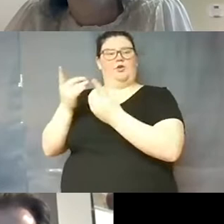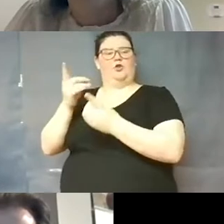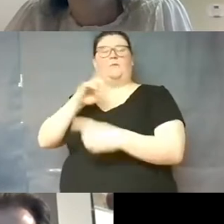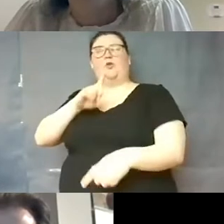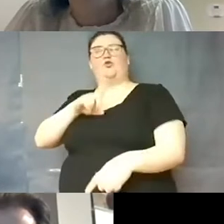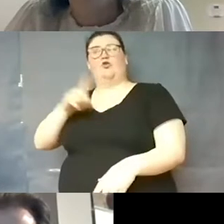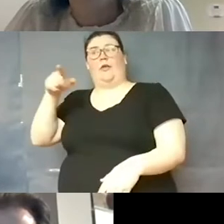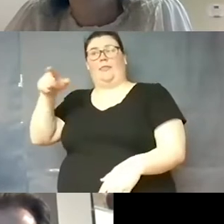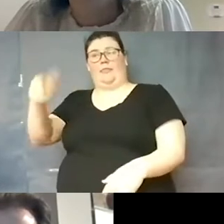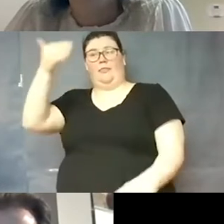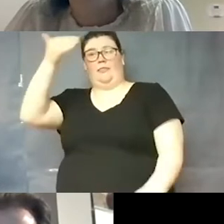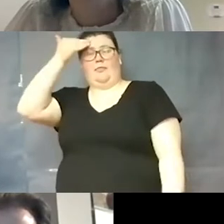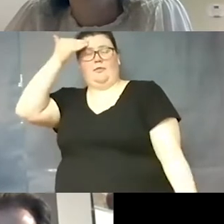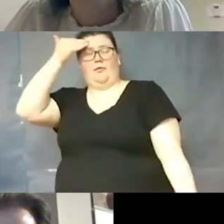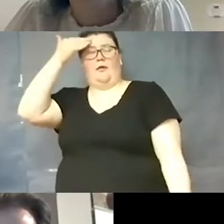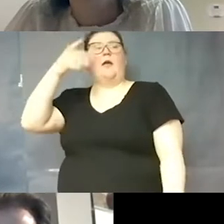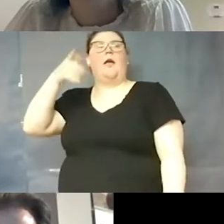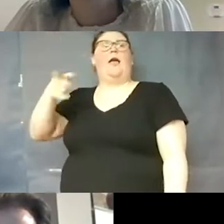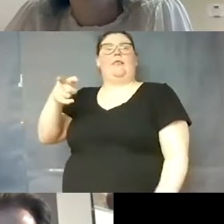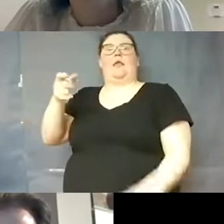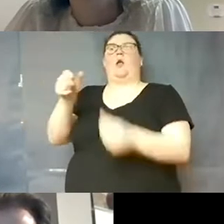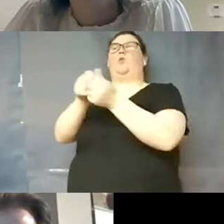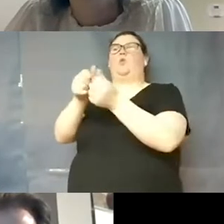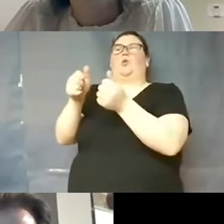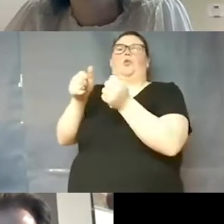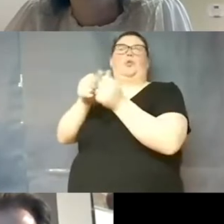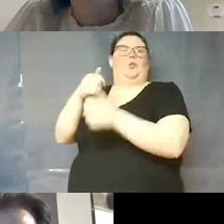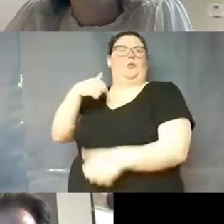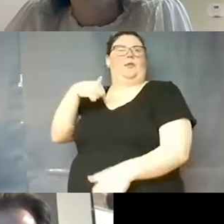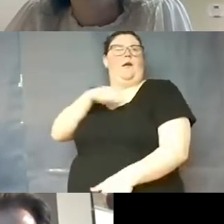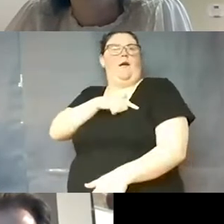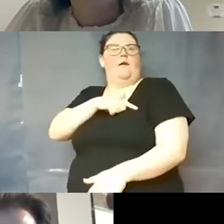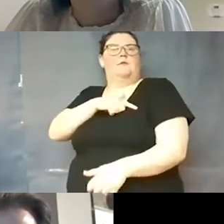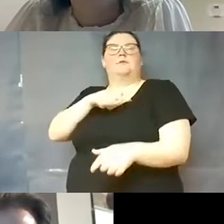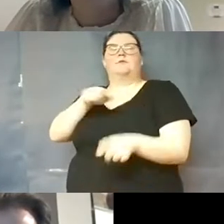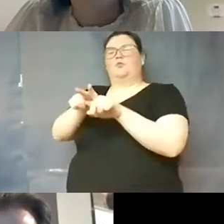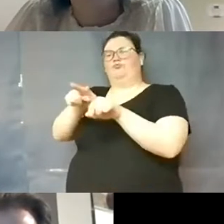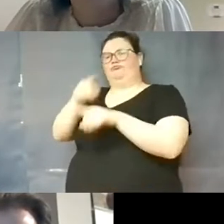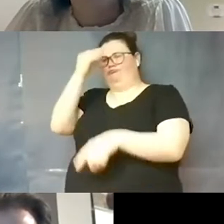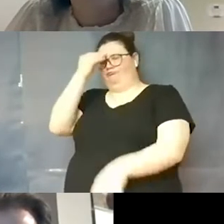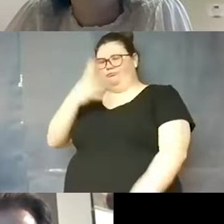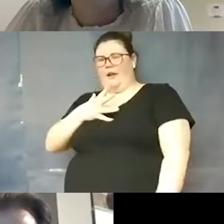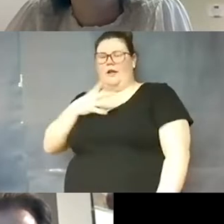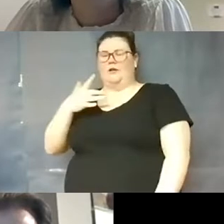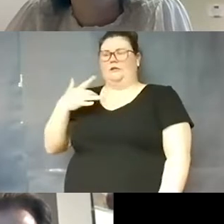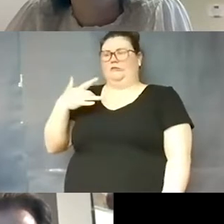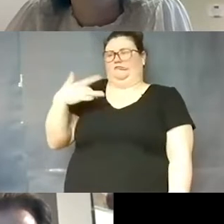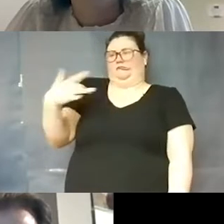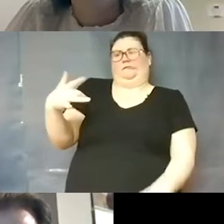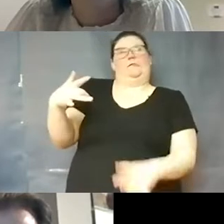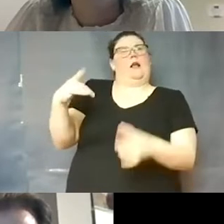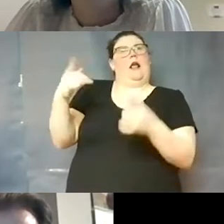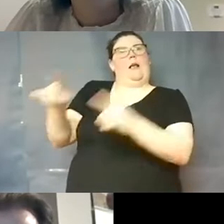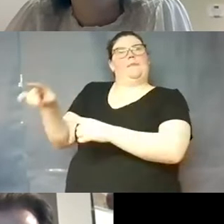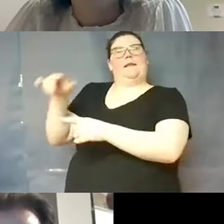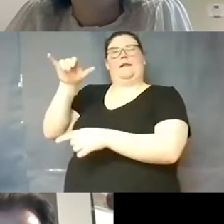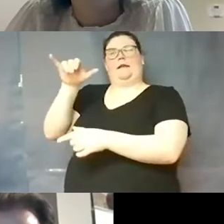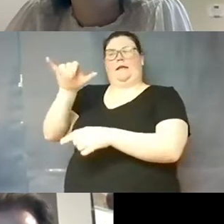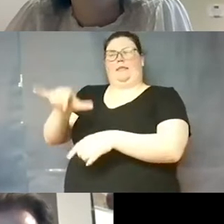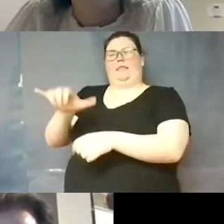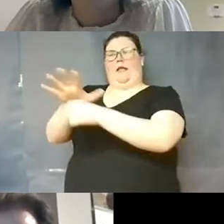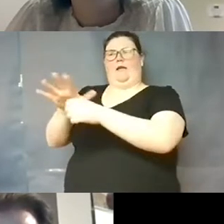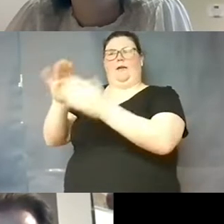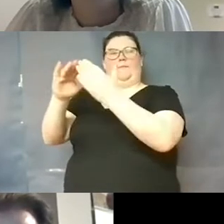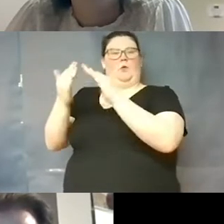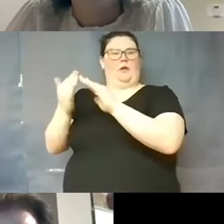and they work very hard with us to to also um tell us about trends happening in that community so that we